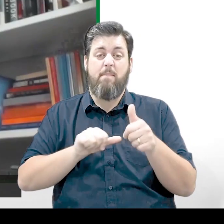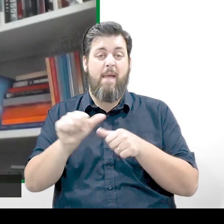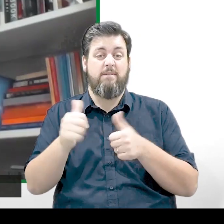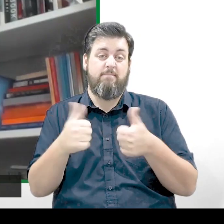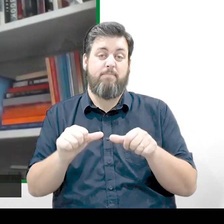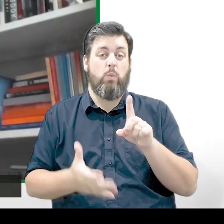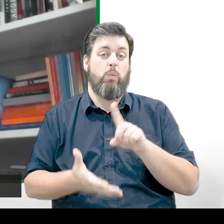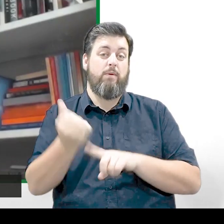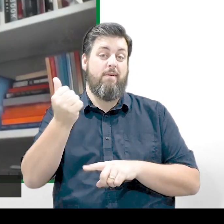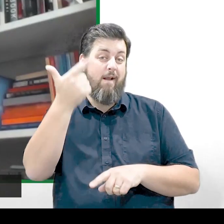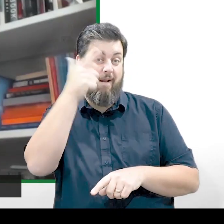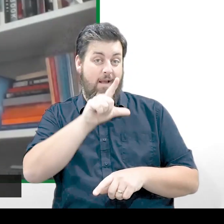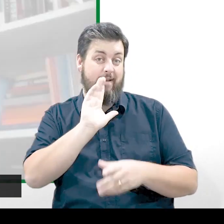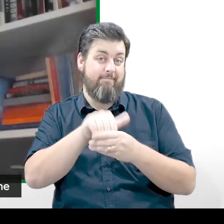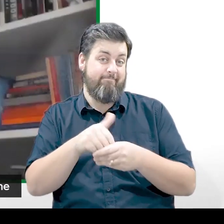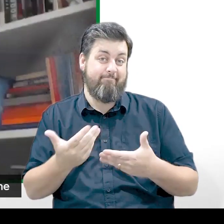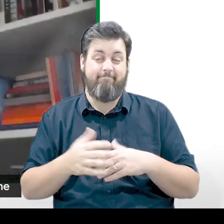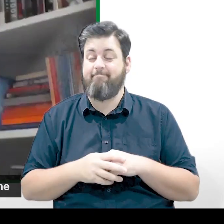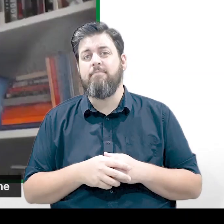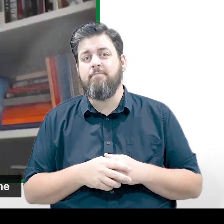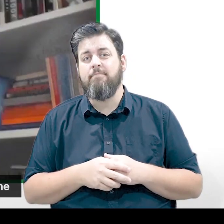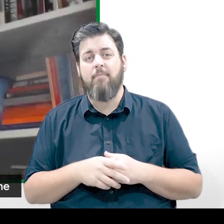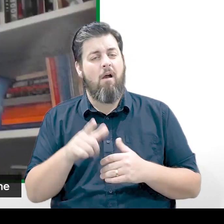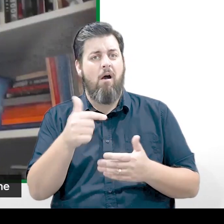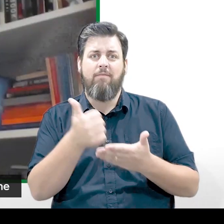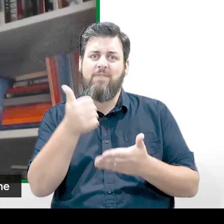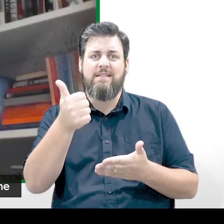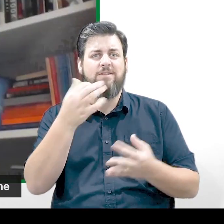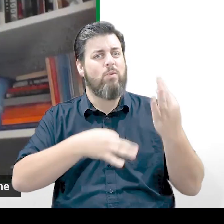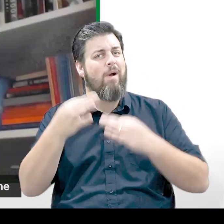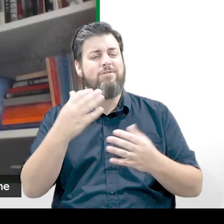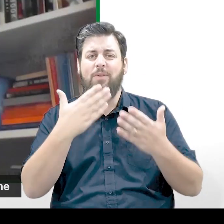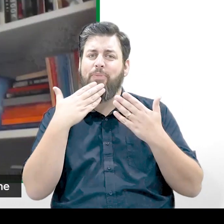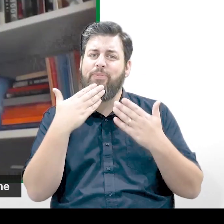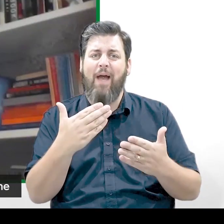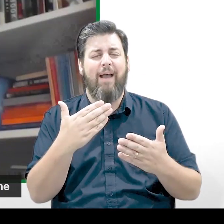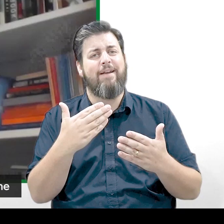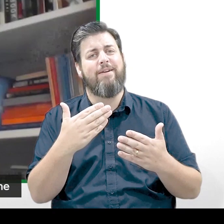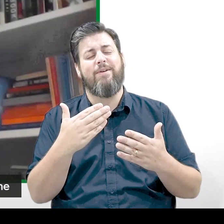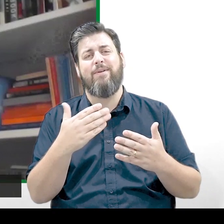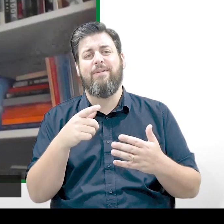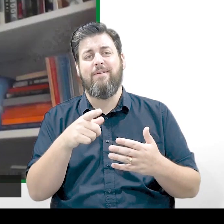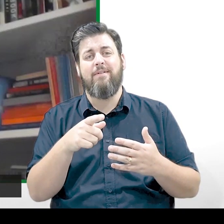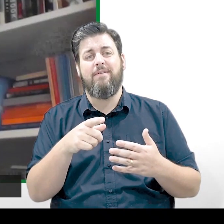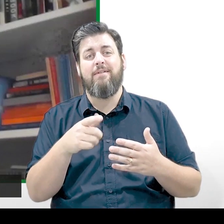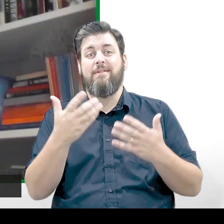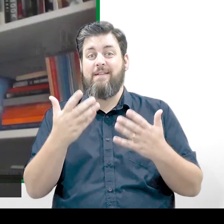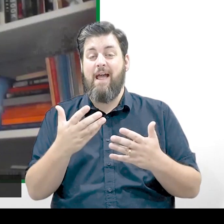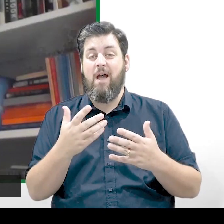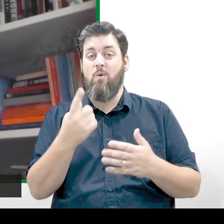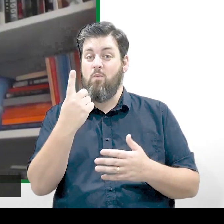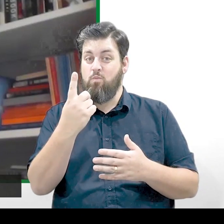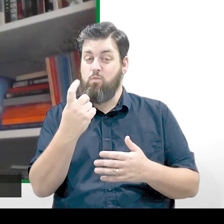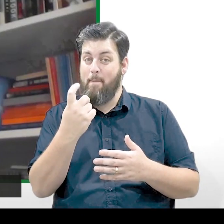happen. I was very lucky it did. Thanks so much for asking those. You've got one last chance to ask some questions for